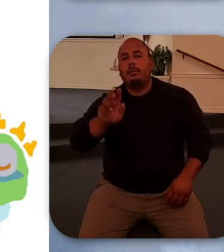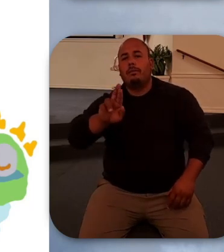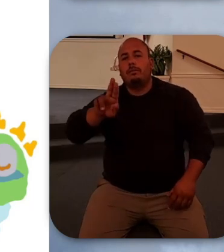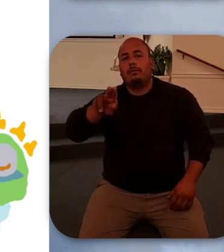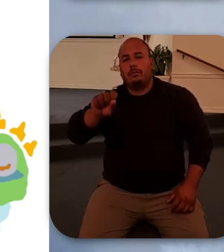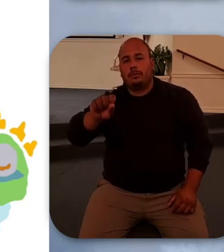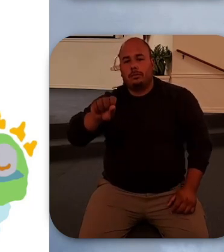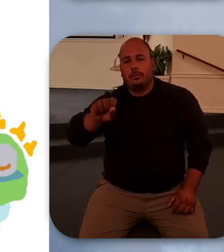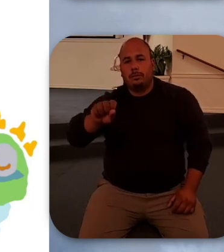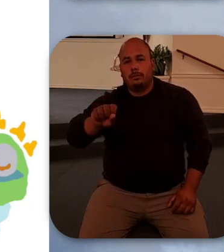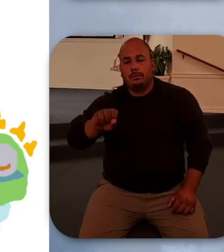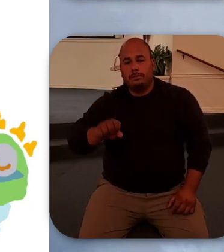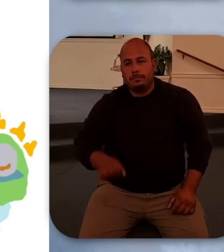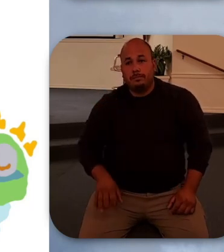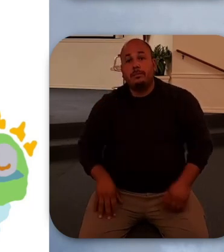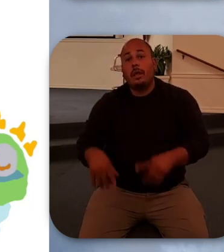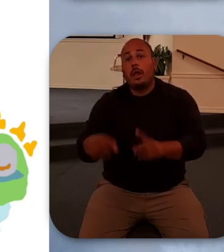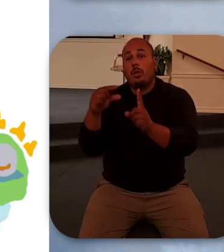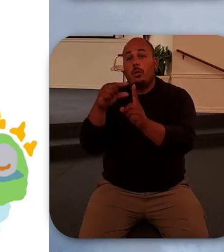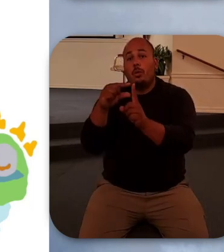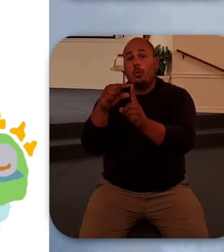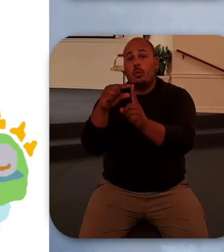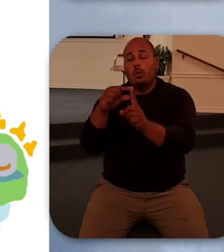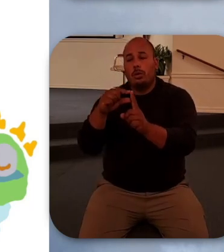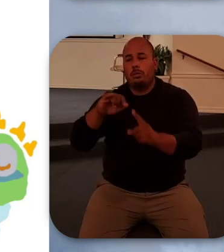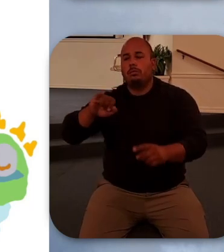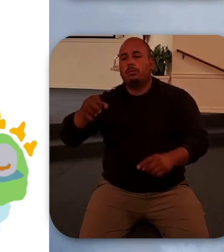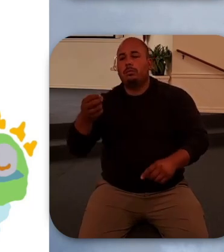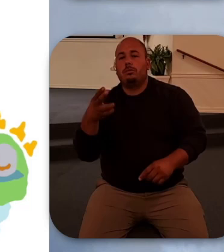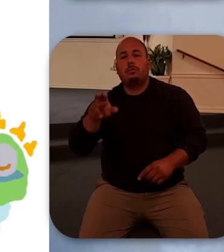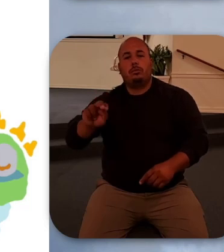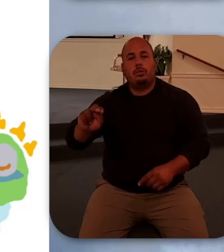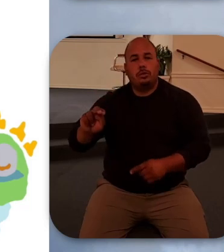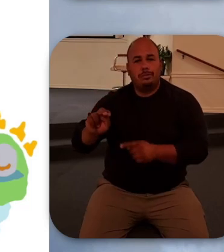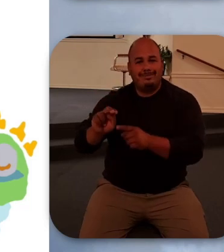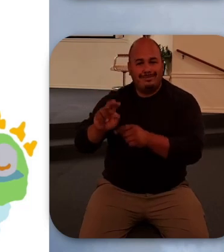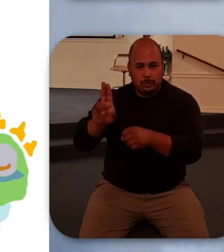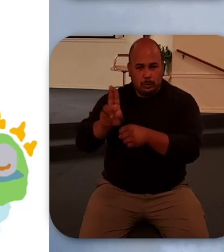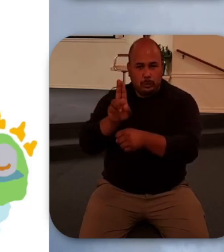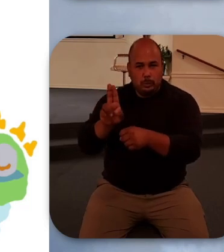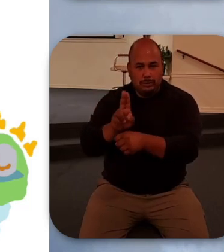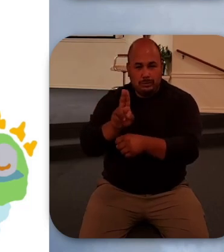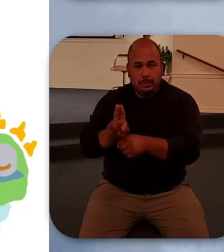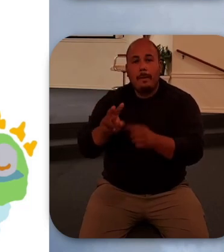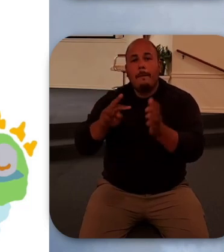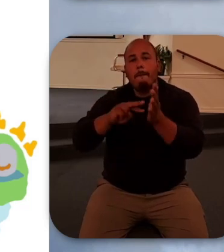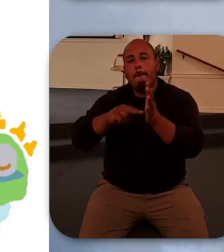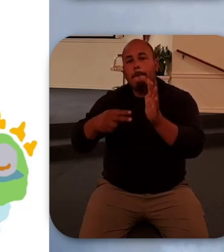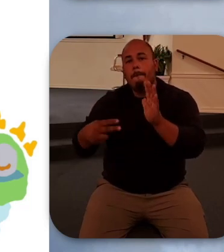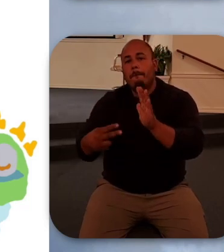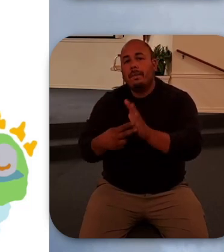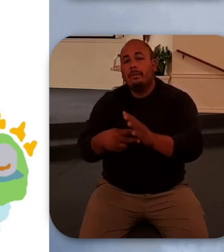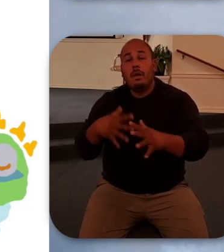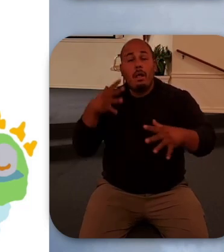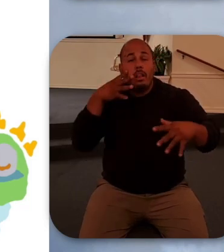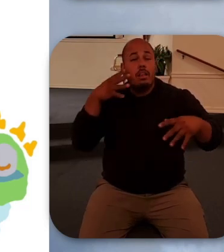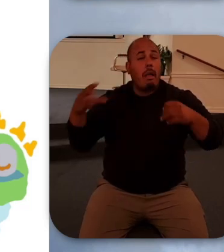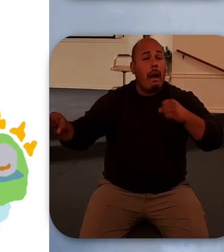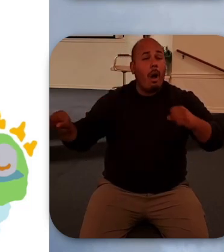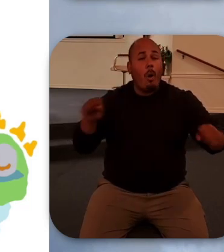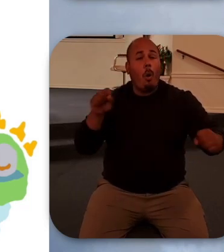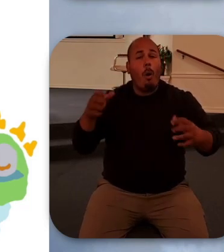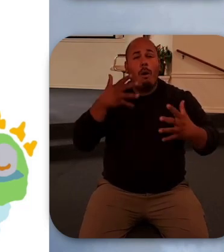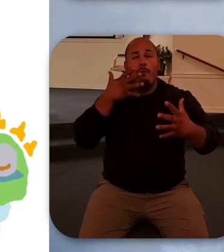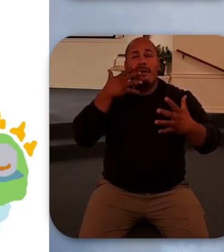In Greek, the word that John uses for their weeping means loud wailing. They